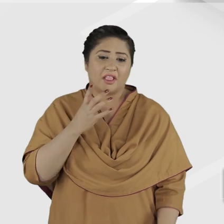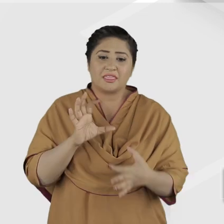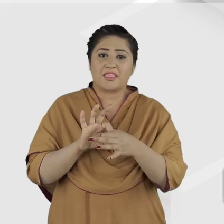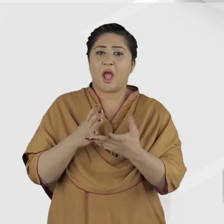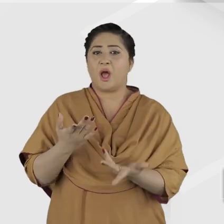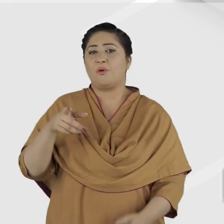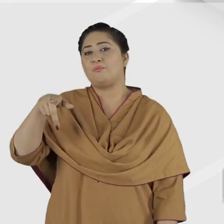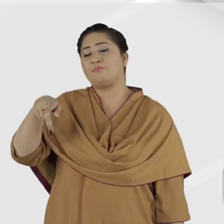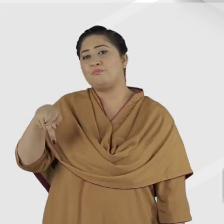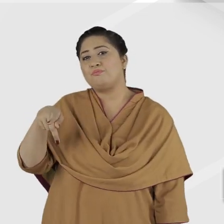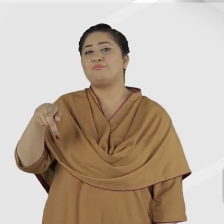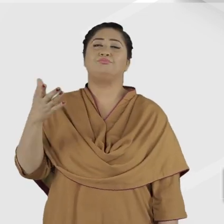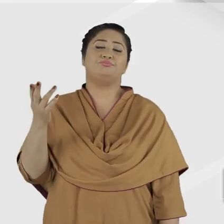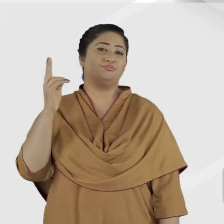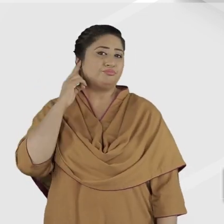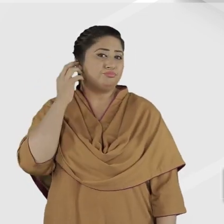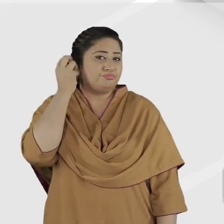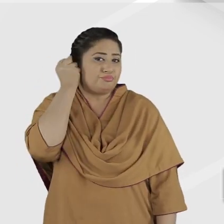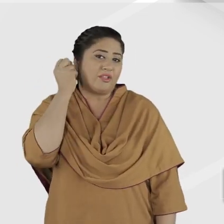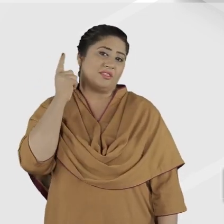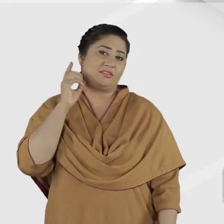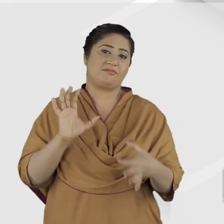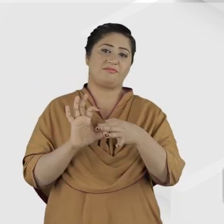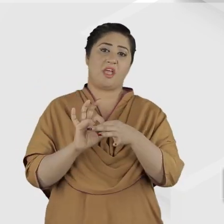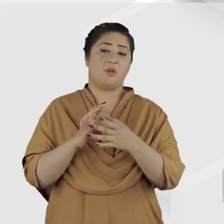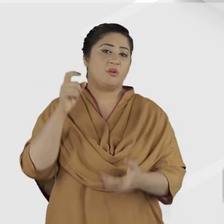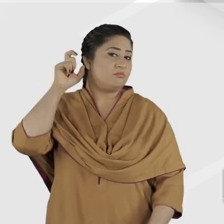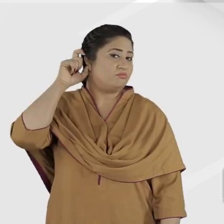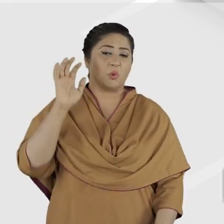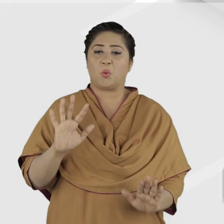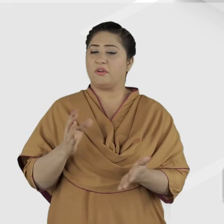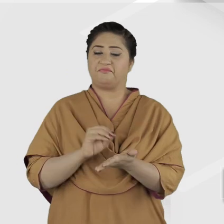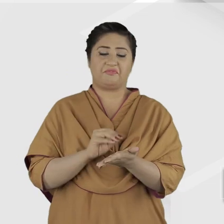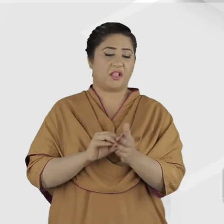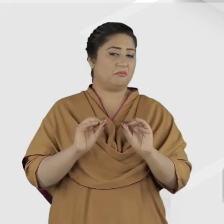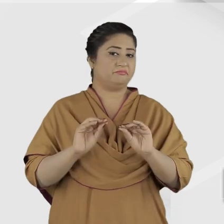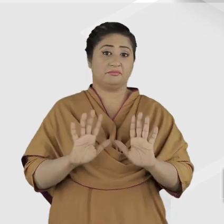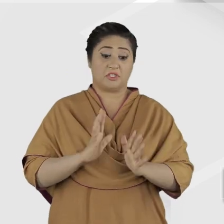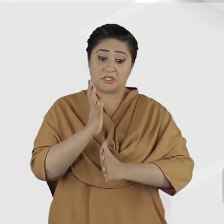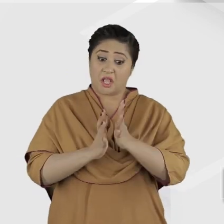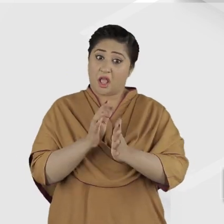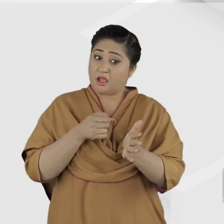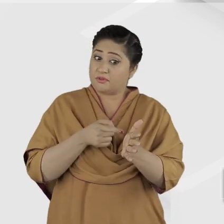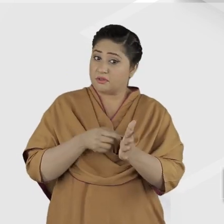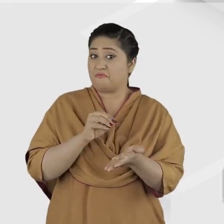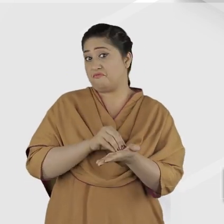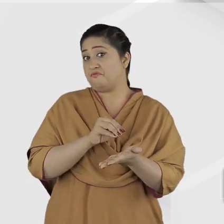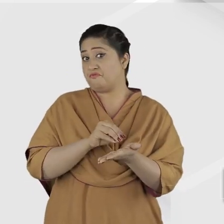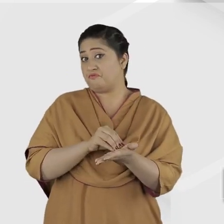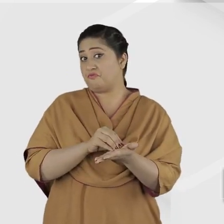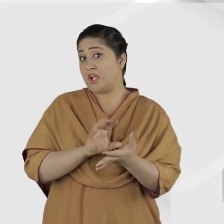children fall in this category of having a profound hearing loss. Hearing aids are not helpful